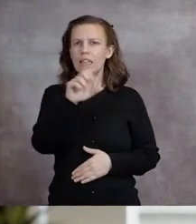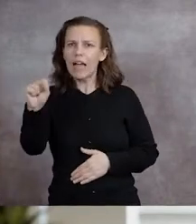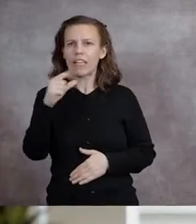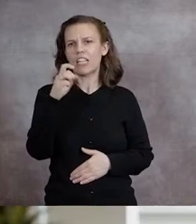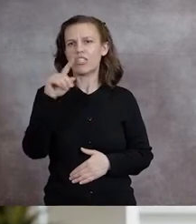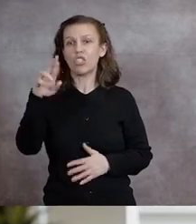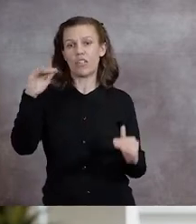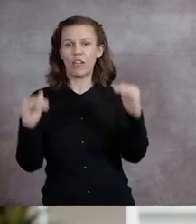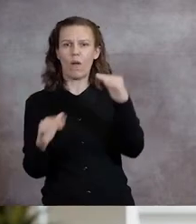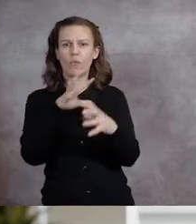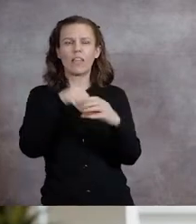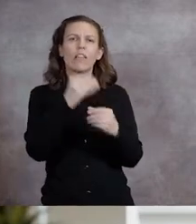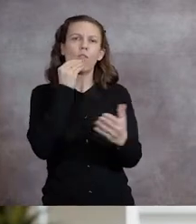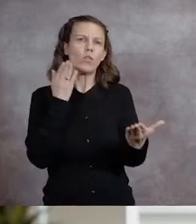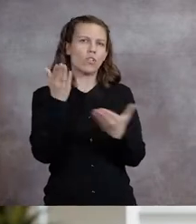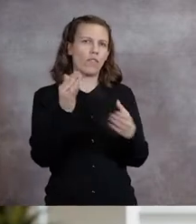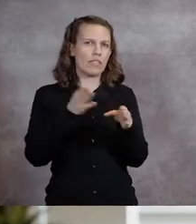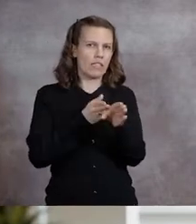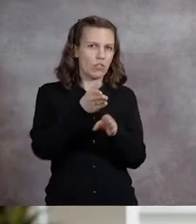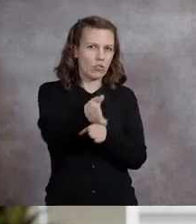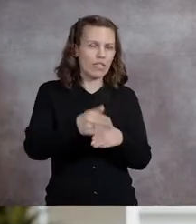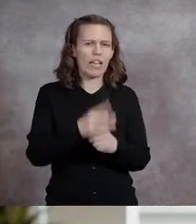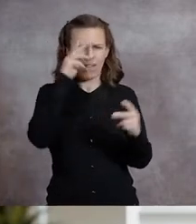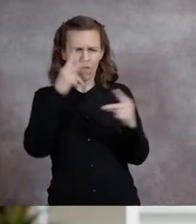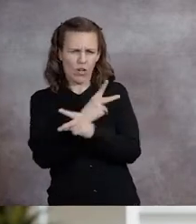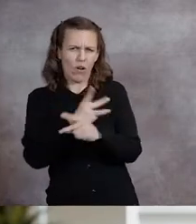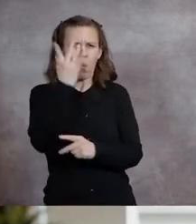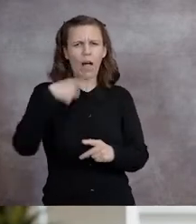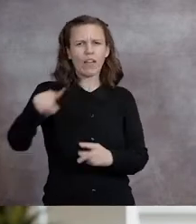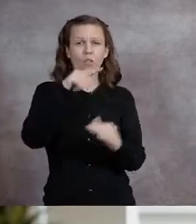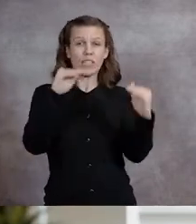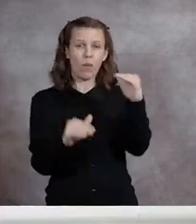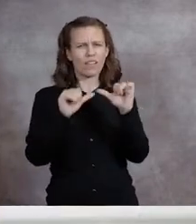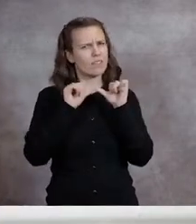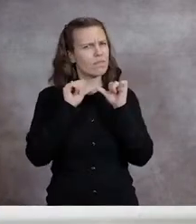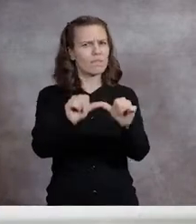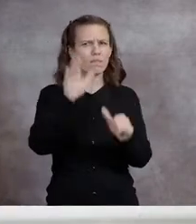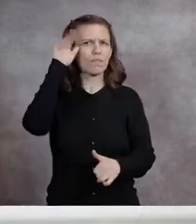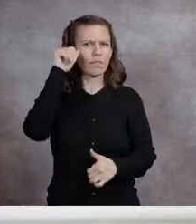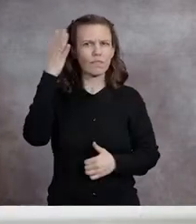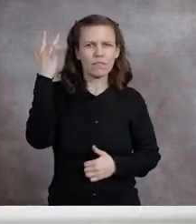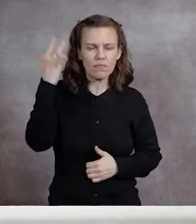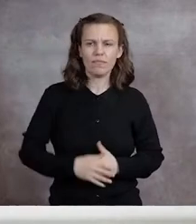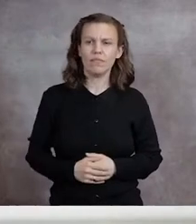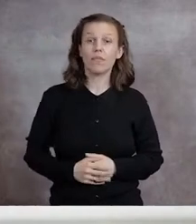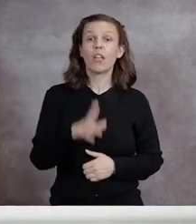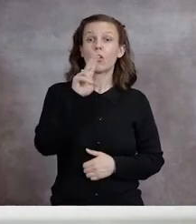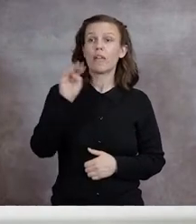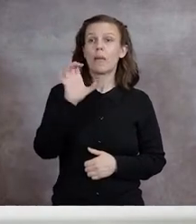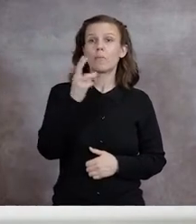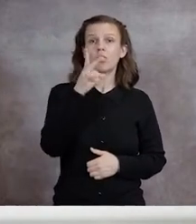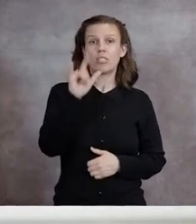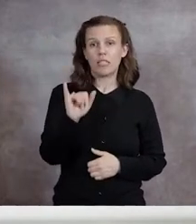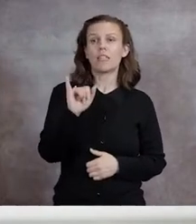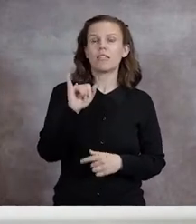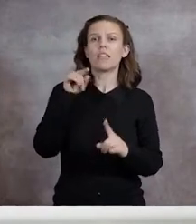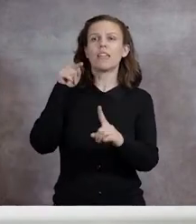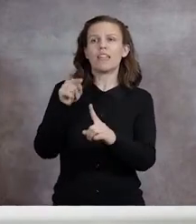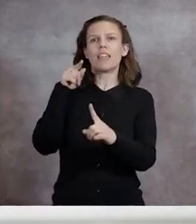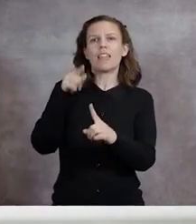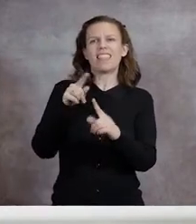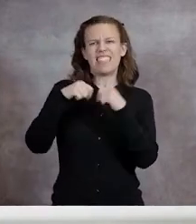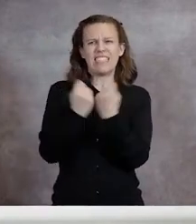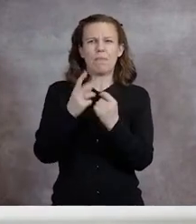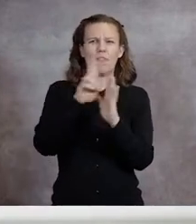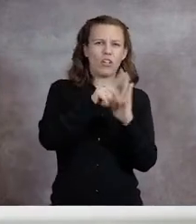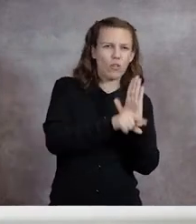industry, and highlighting why these inequalities persist. The UNM Chile House team of undergraduate,